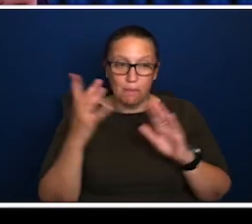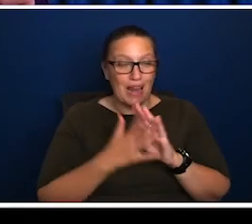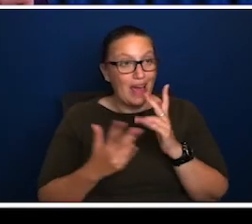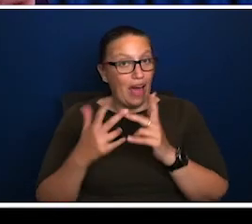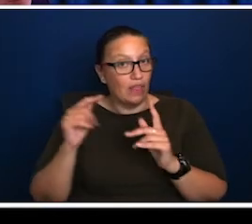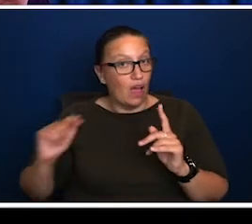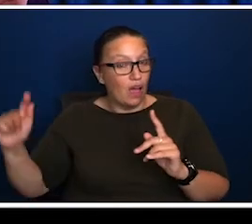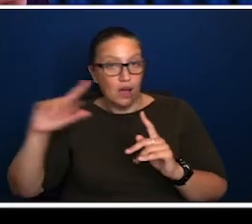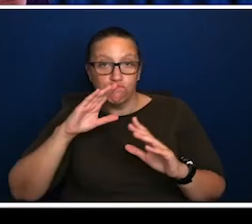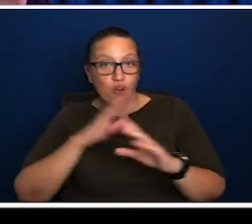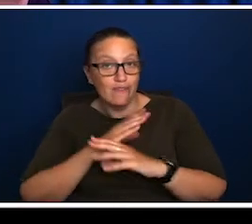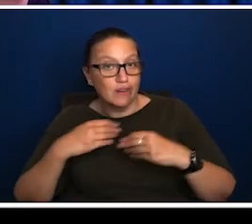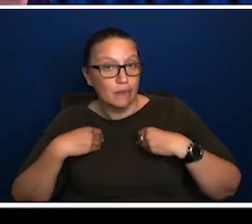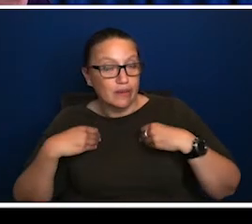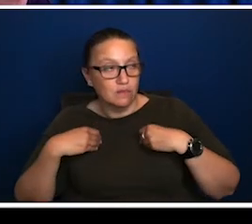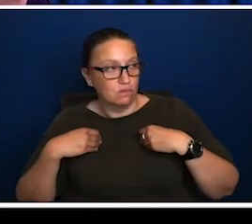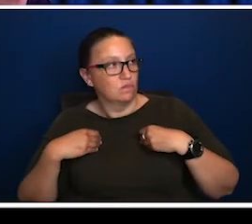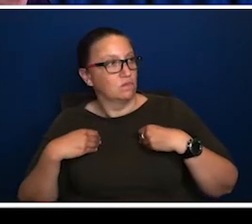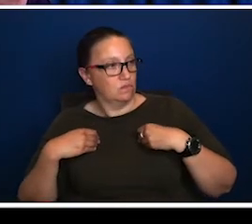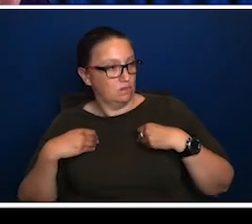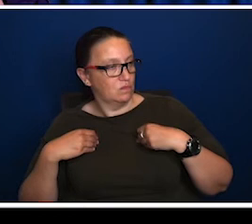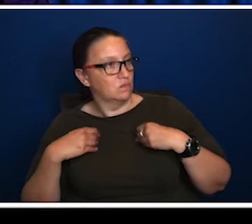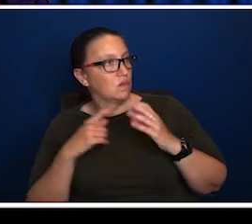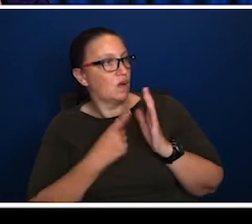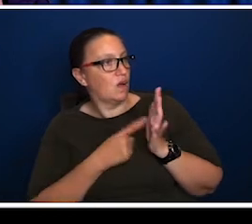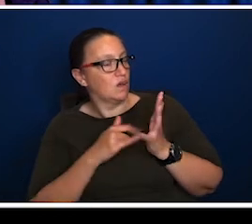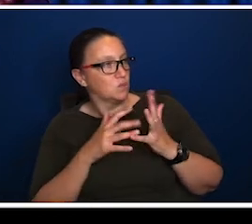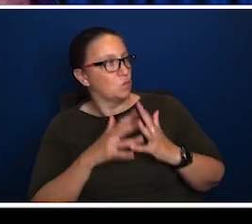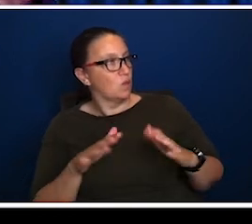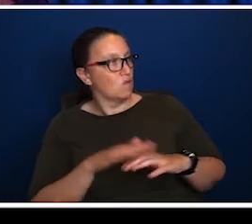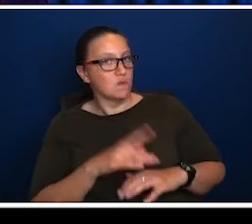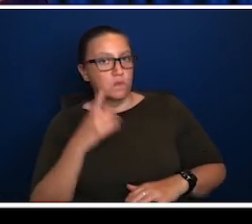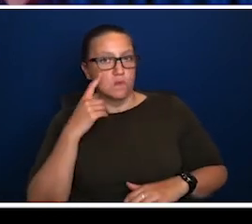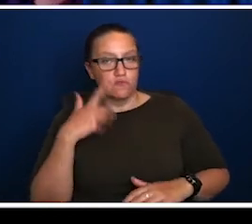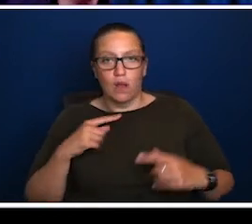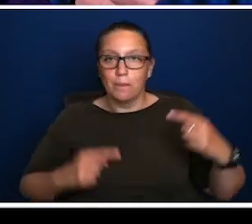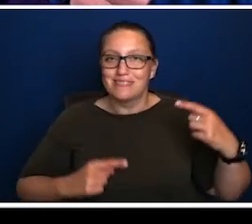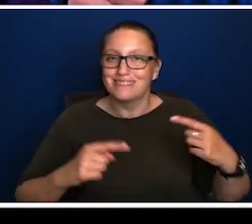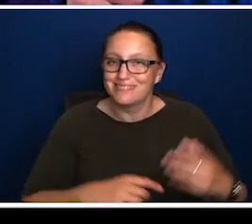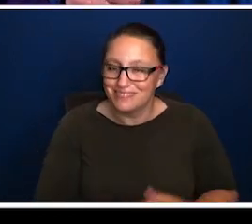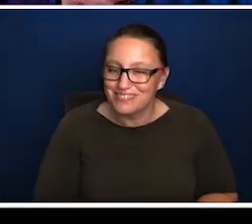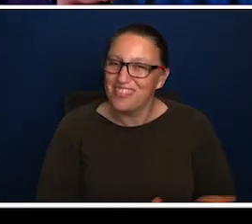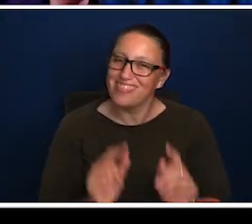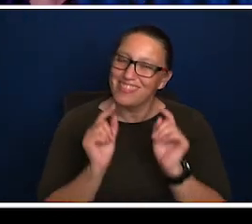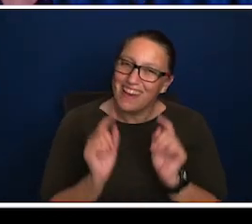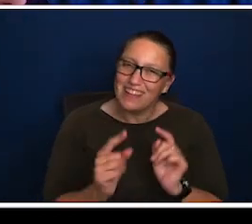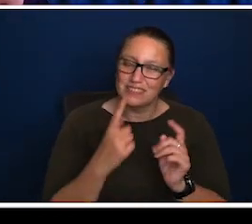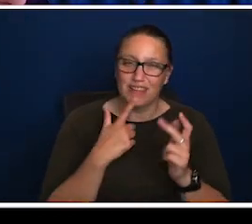sport, and it does really well on sport, then it sends a signal to the private media